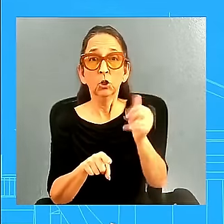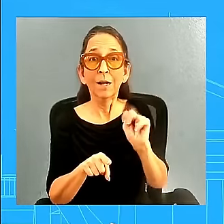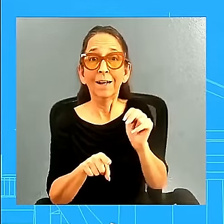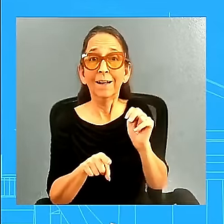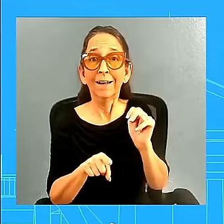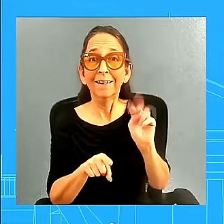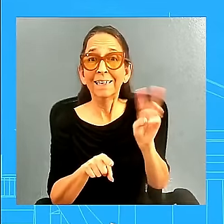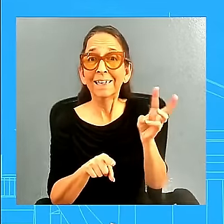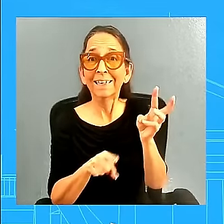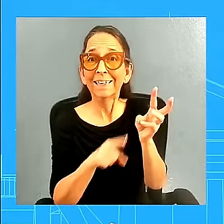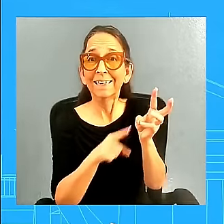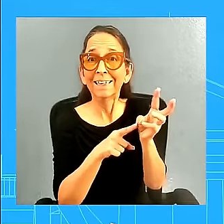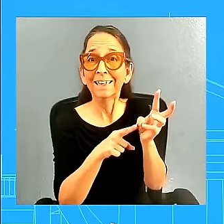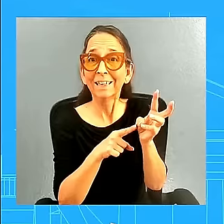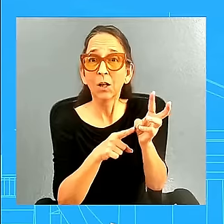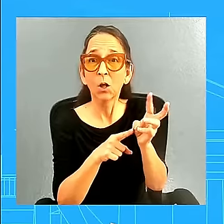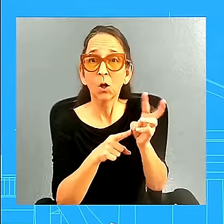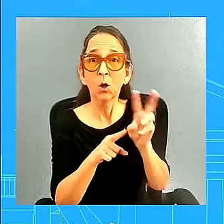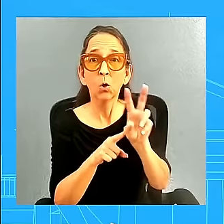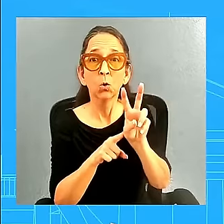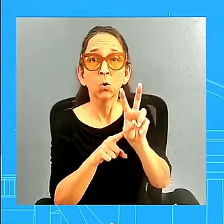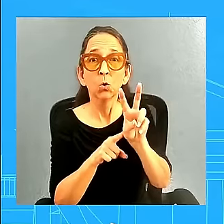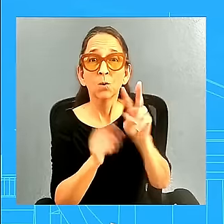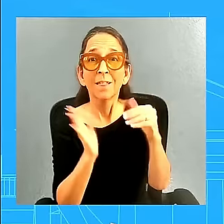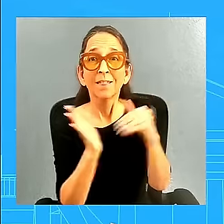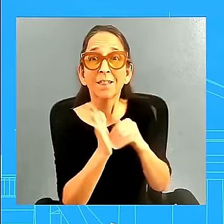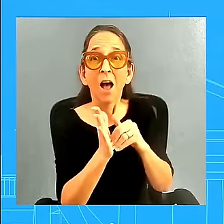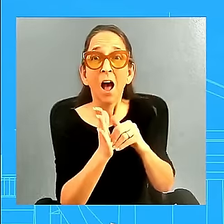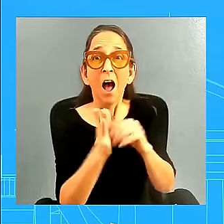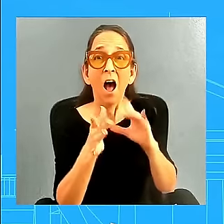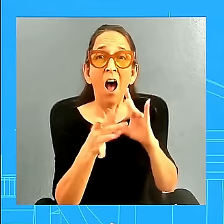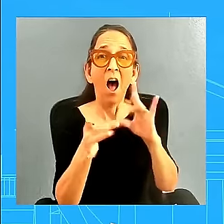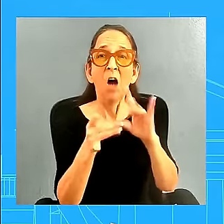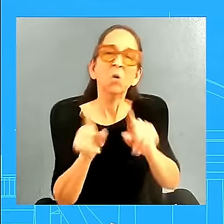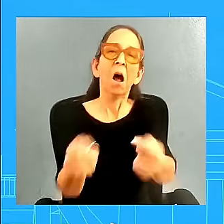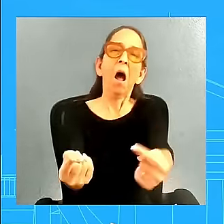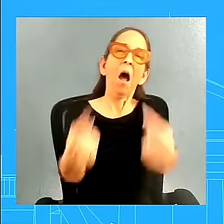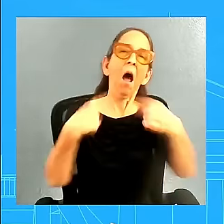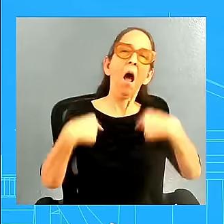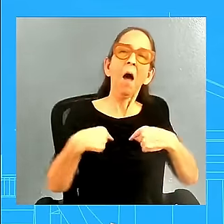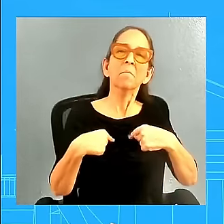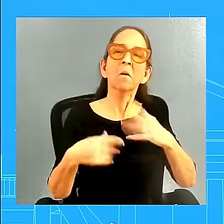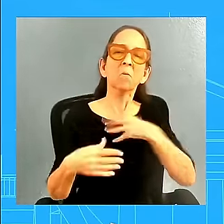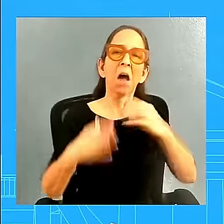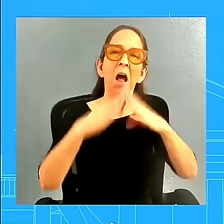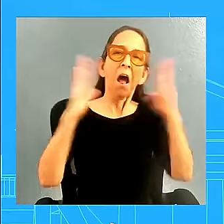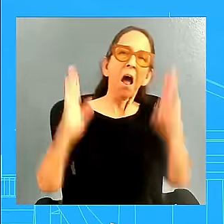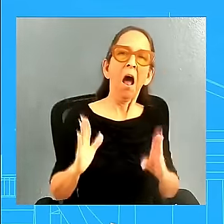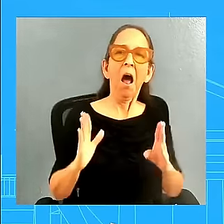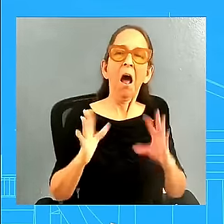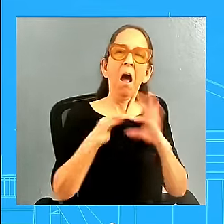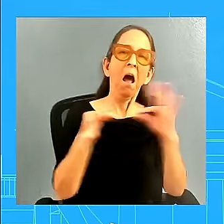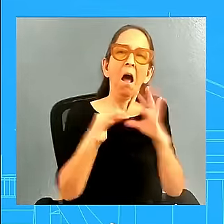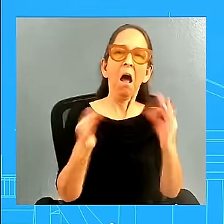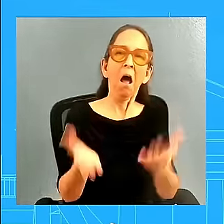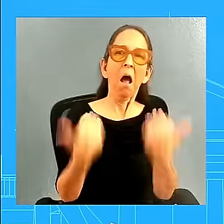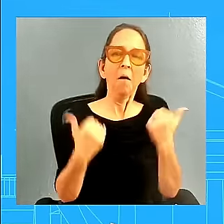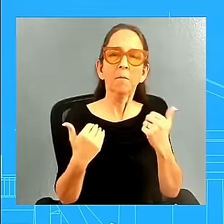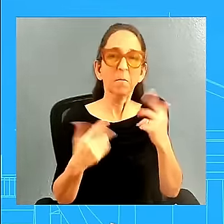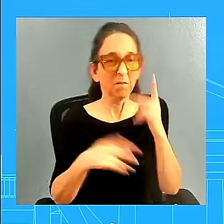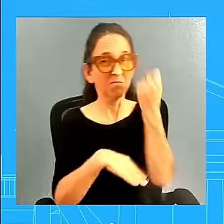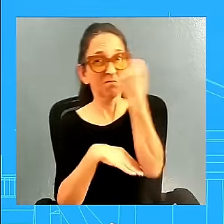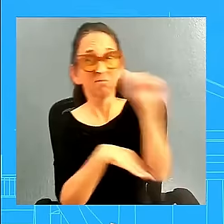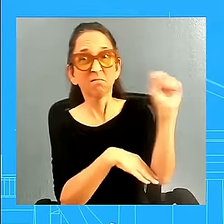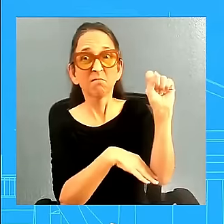Capitol to undo a free and fair election by the former President. It was a dark, dark day in our